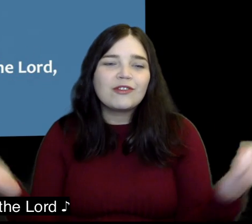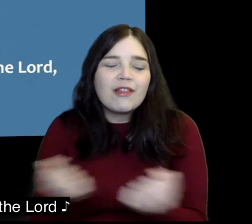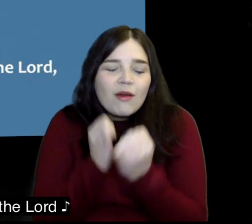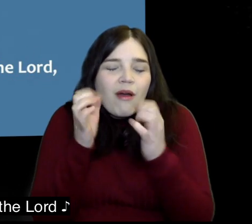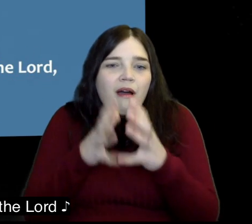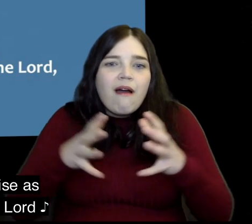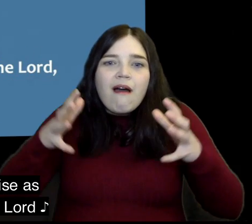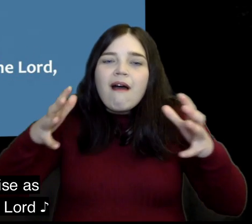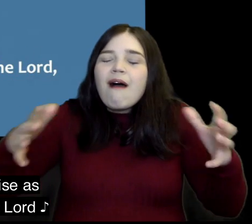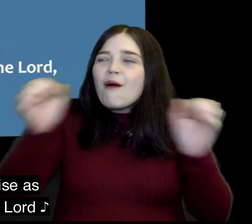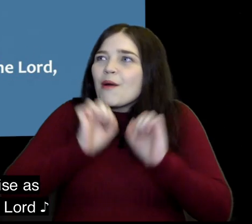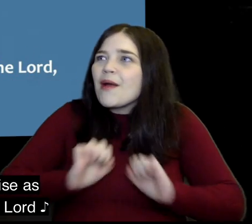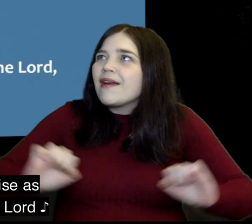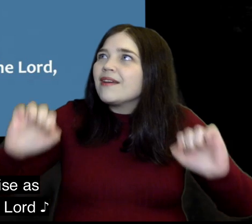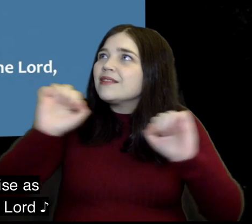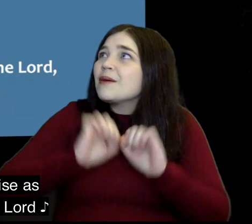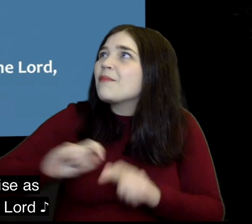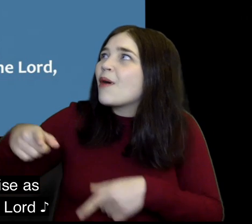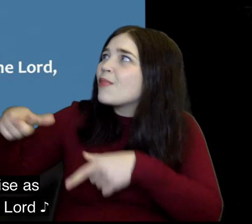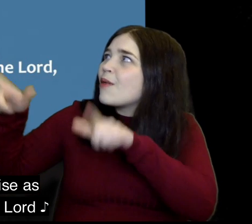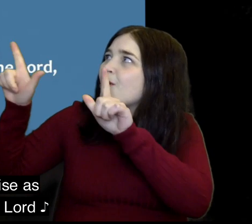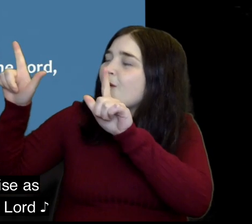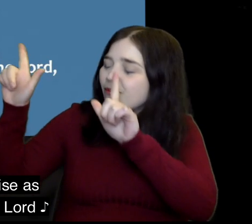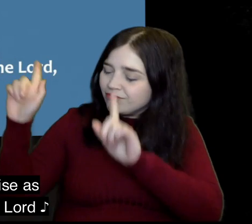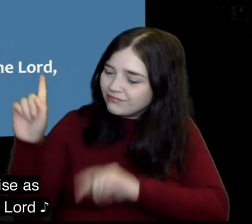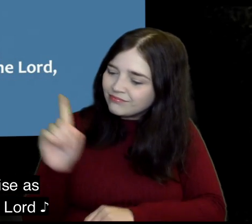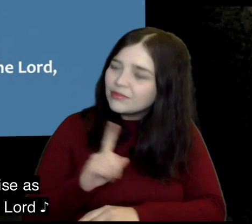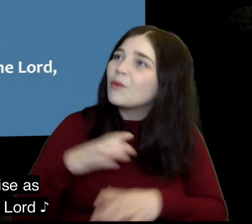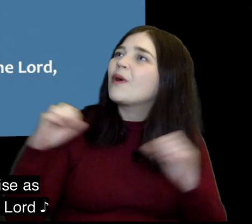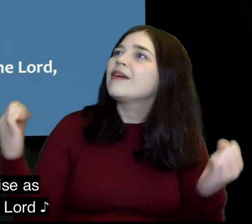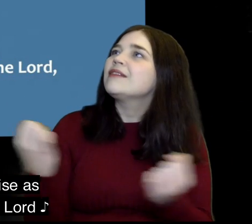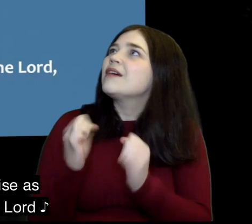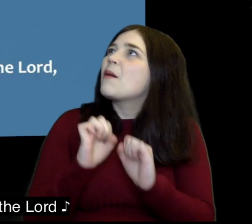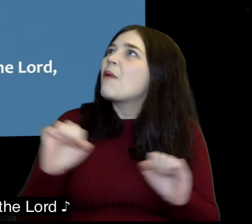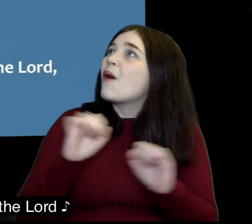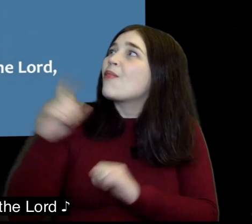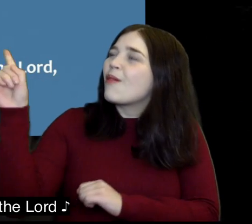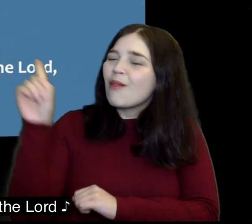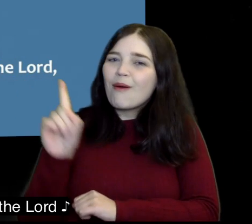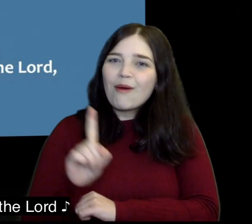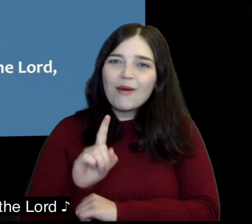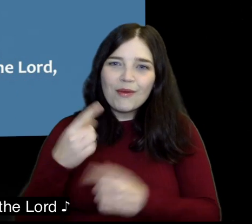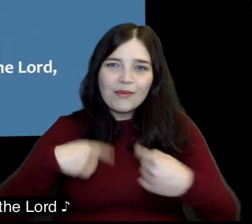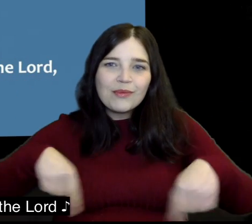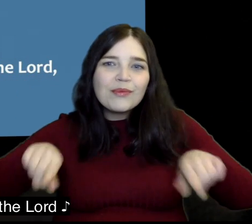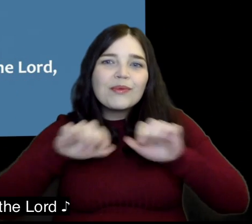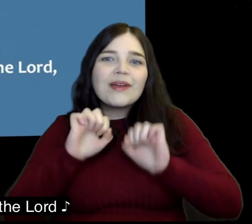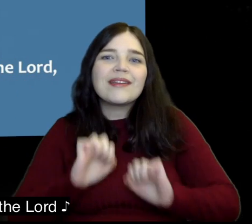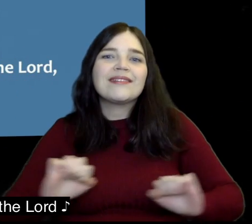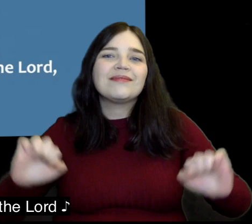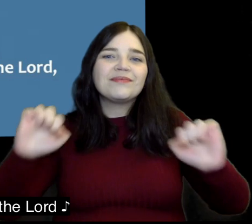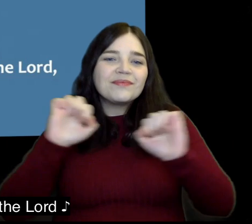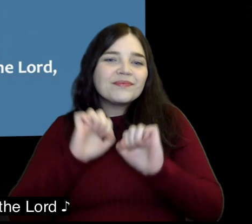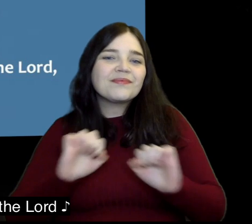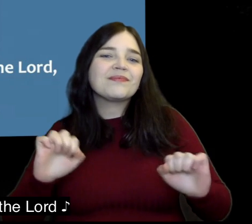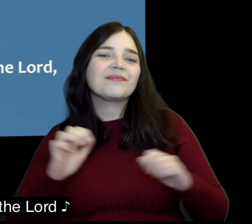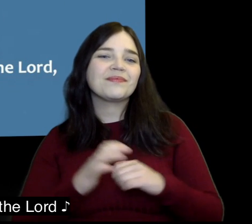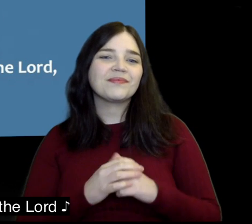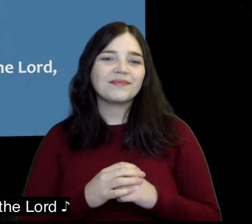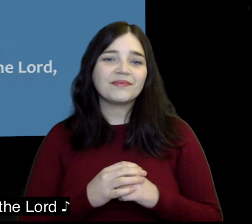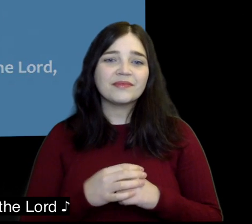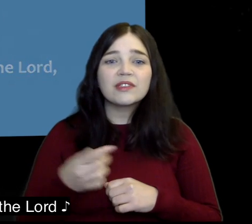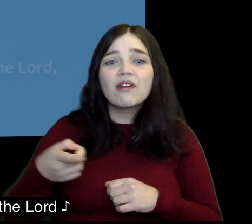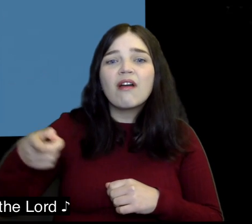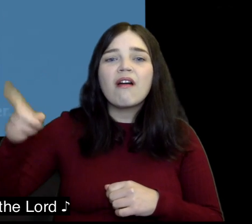Lord The strength will rise as we wait Upon the Lord, they will wait Upon the Lord, they will